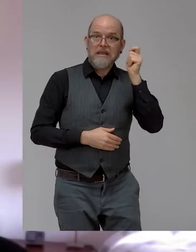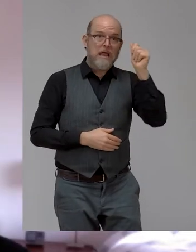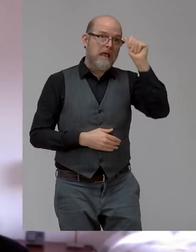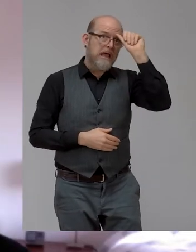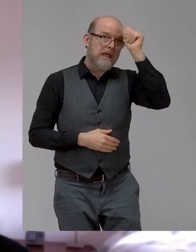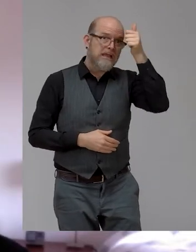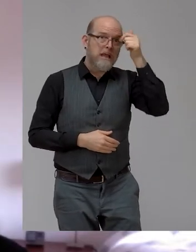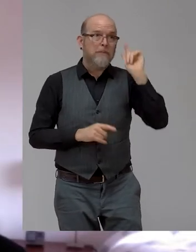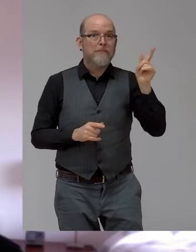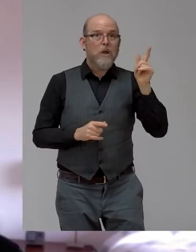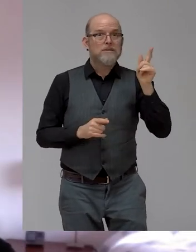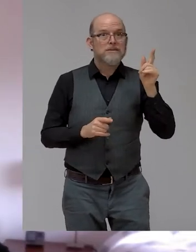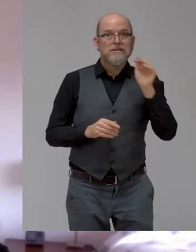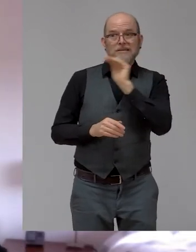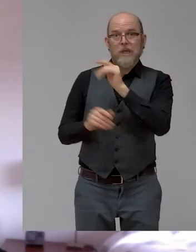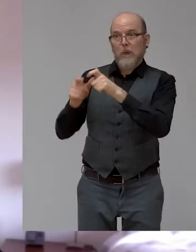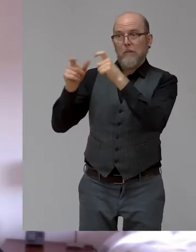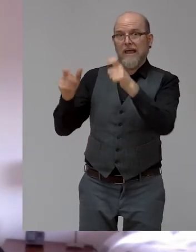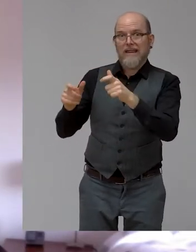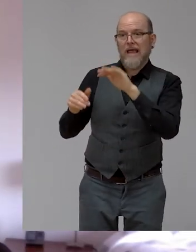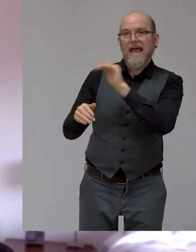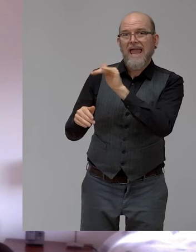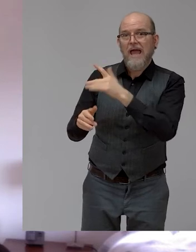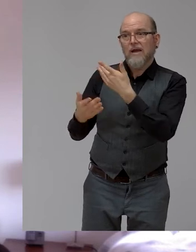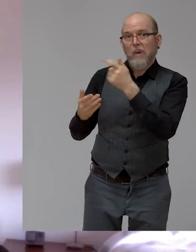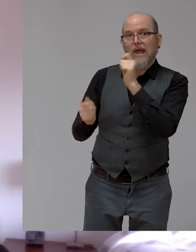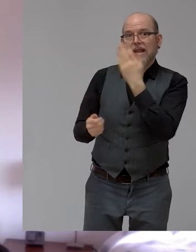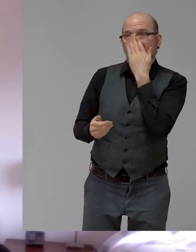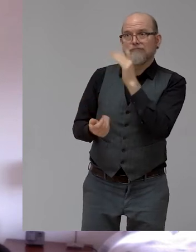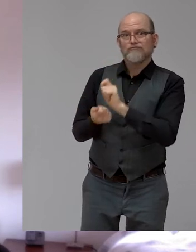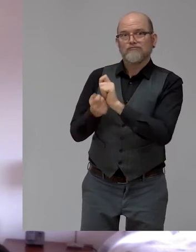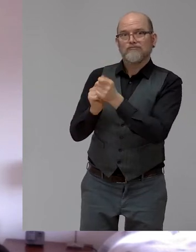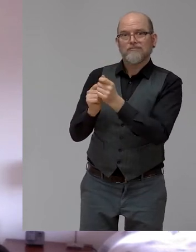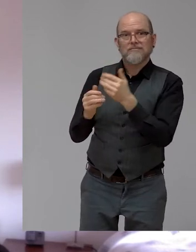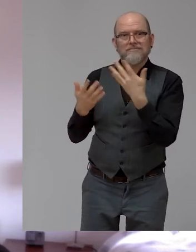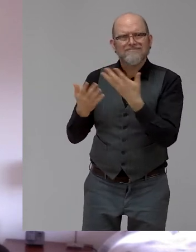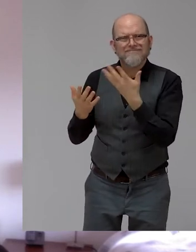I would first say hire Susan because she'll do the best job that there is to do.